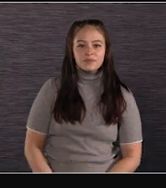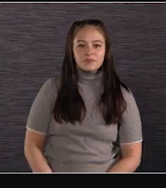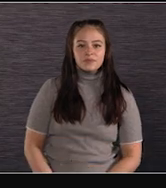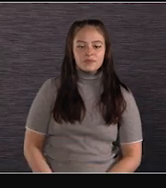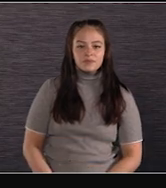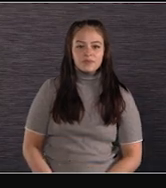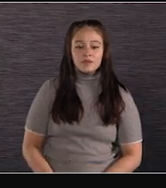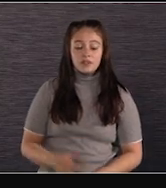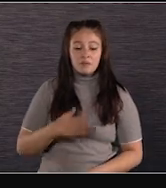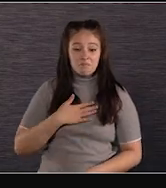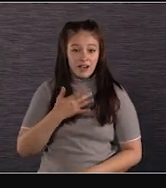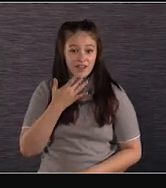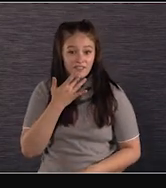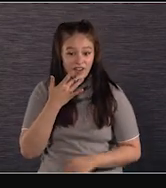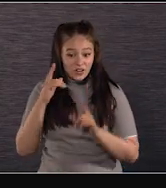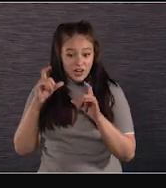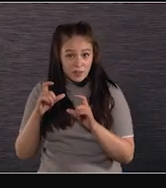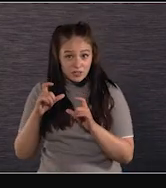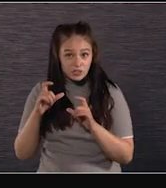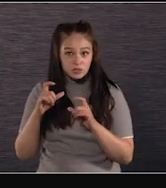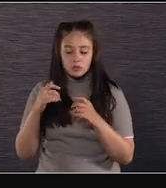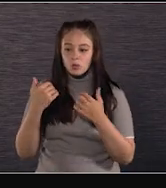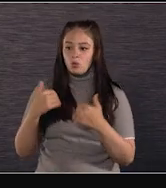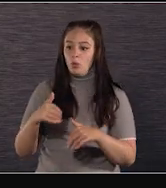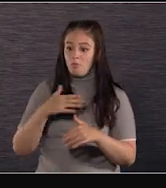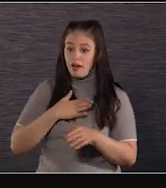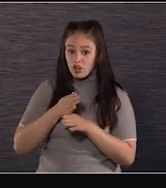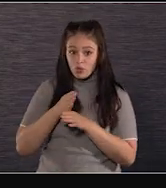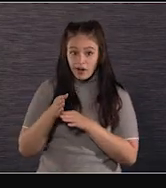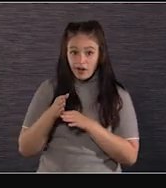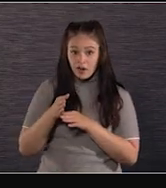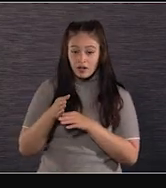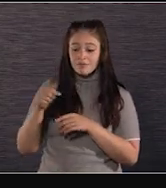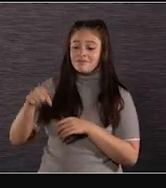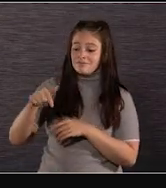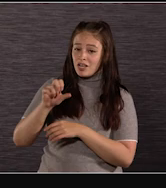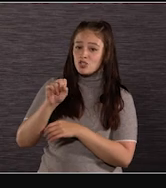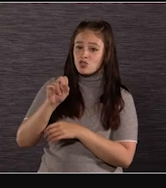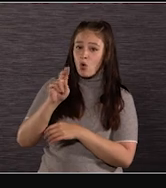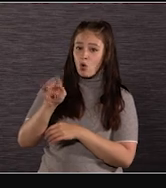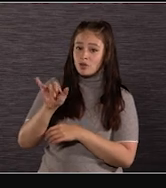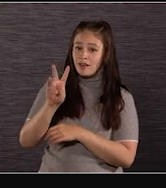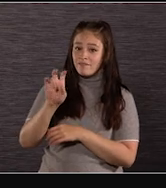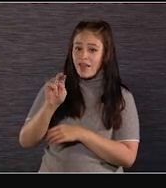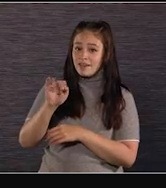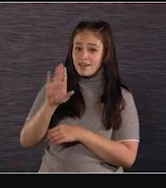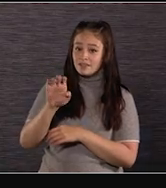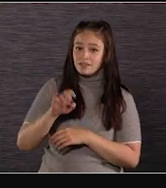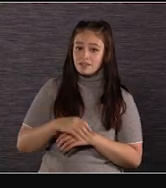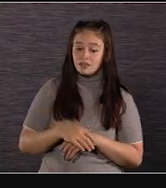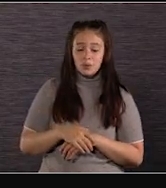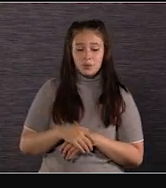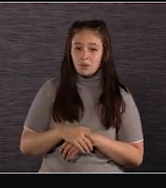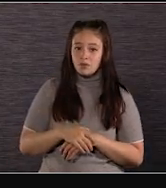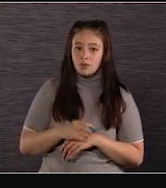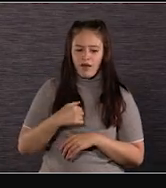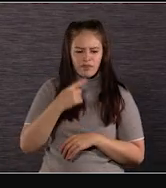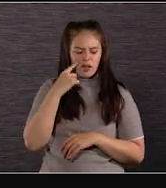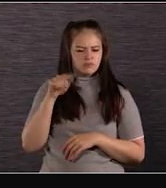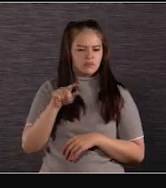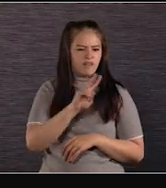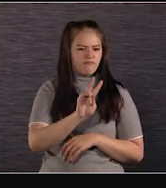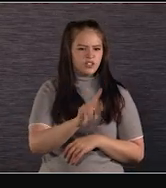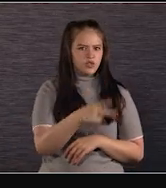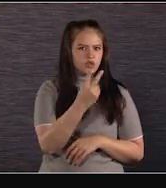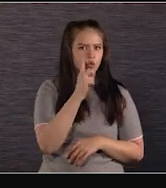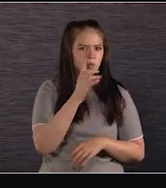I've made my favorite images ever in my career with the Sony Venice. I find them nice. And I thought, well, if this is that much better, we're